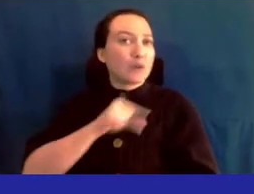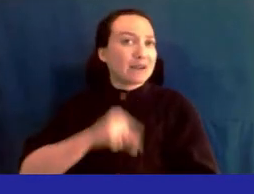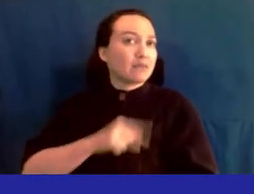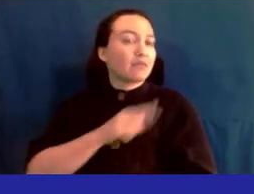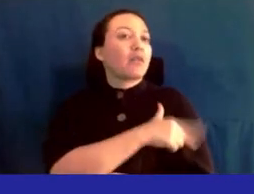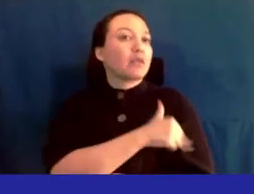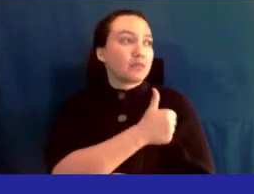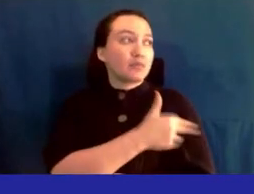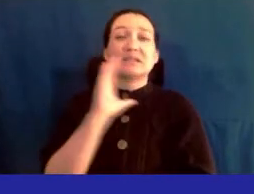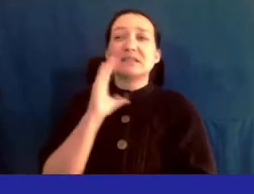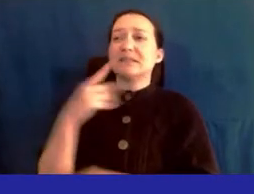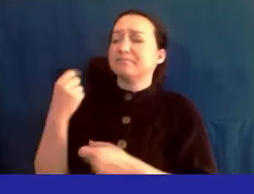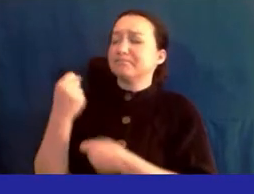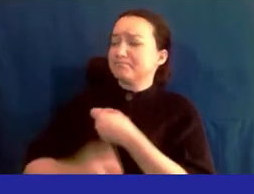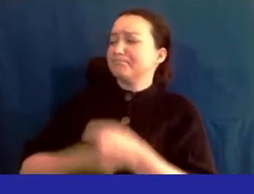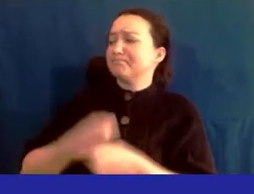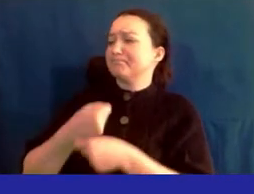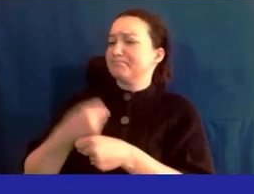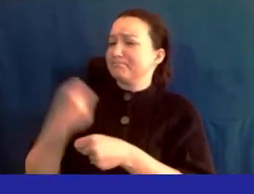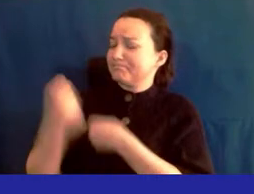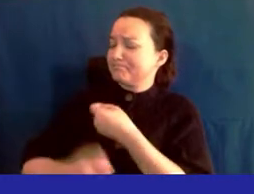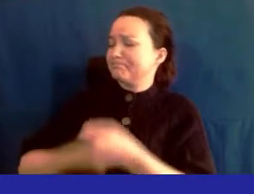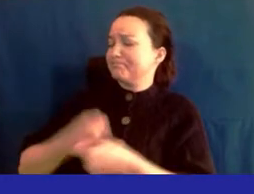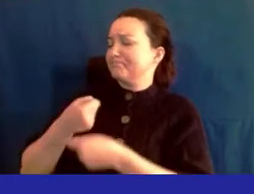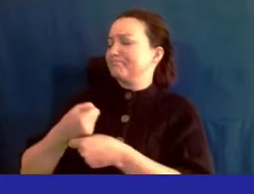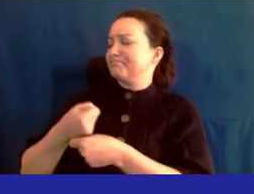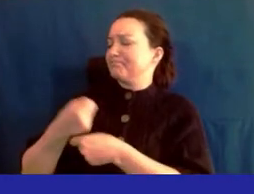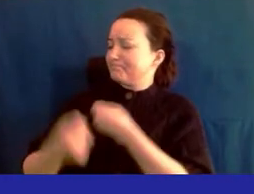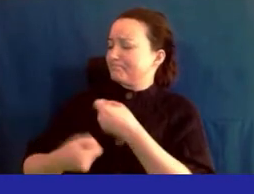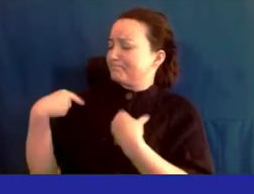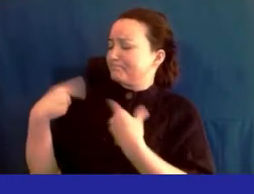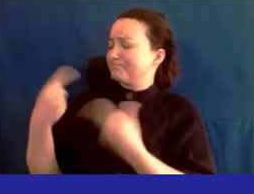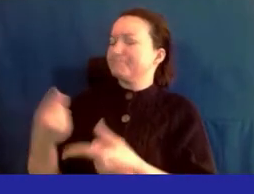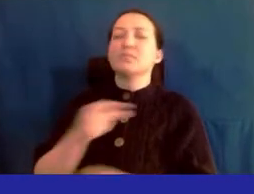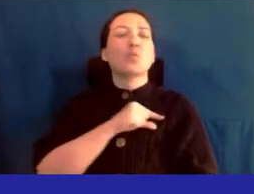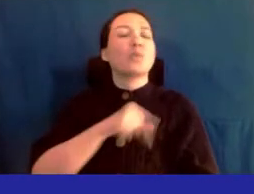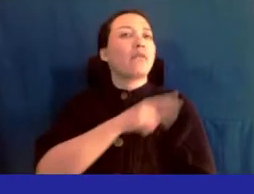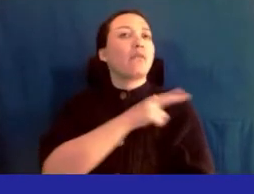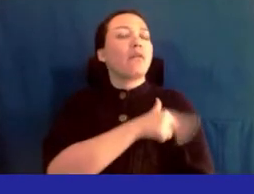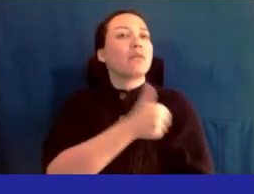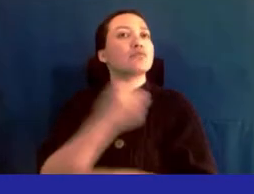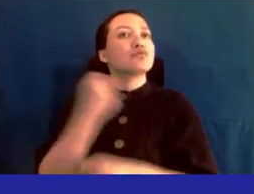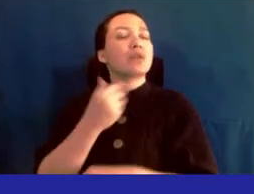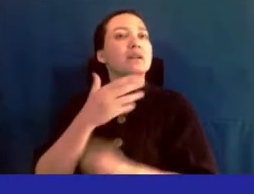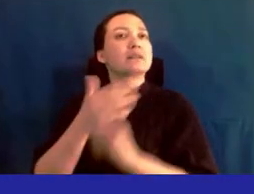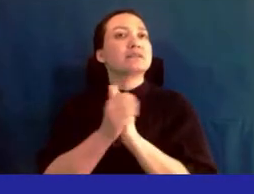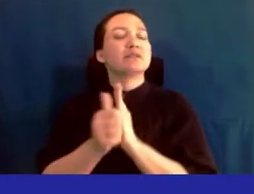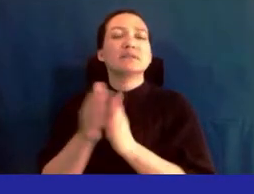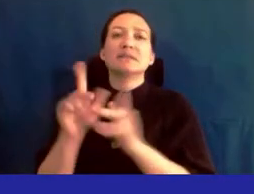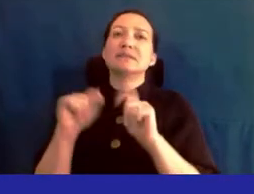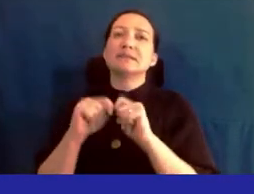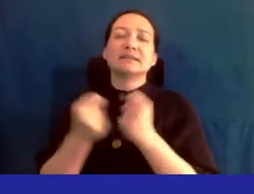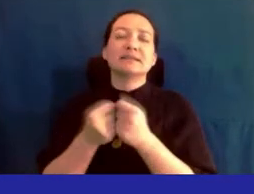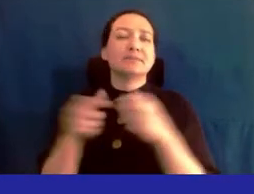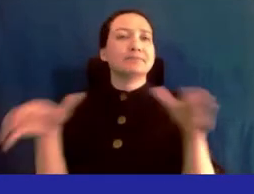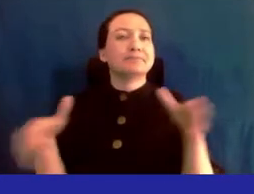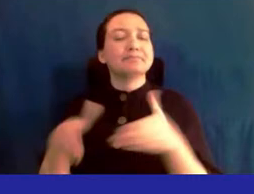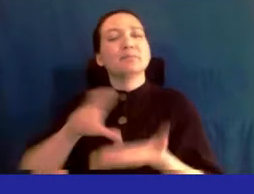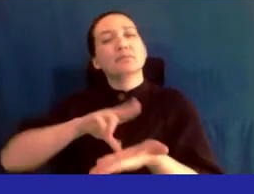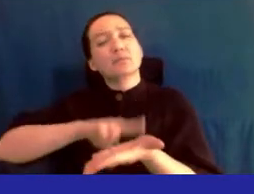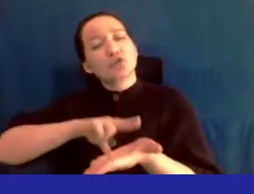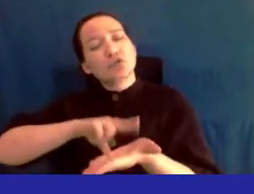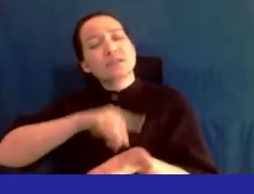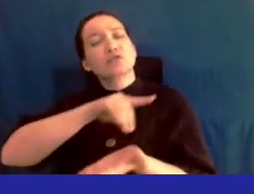over the years queen's hospital has benefited from having a highly skilled and motivated team of doctors nurses